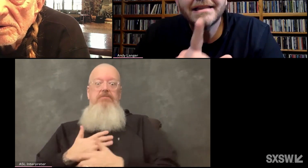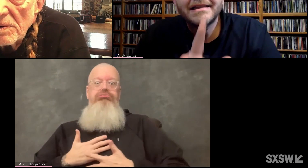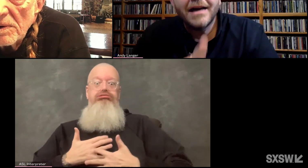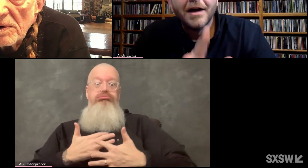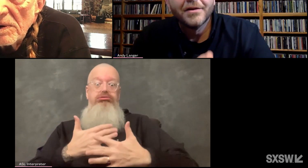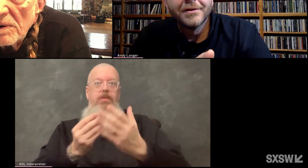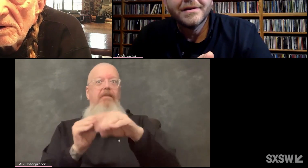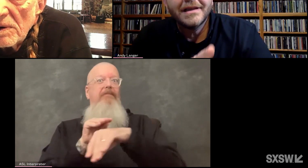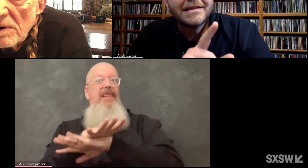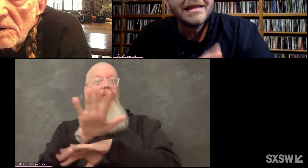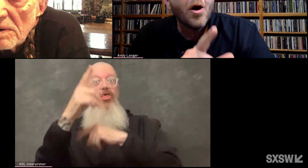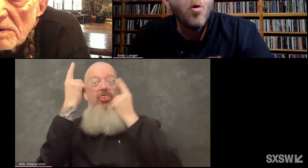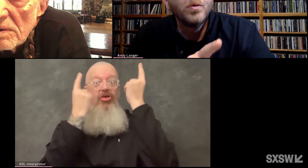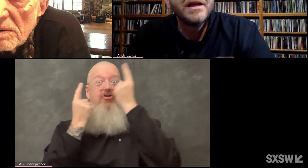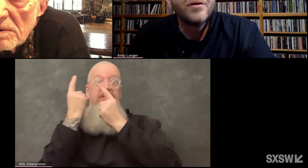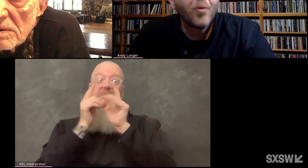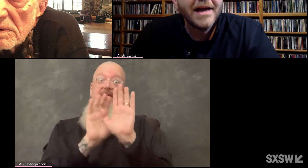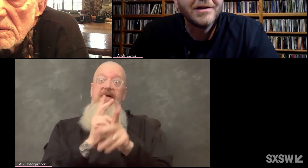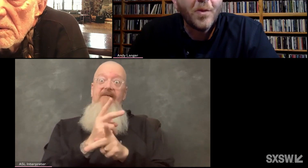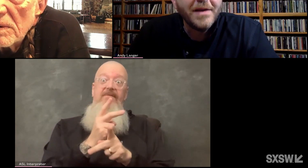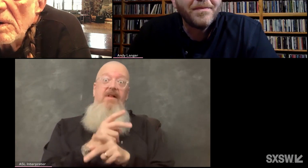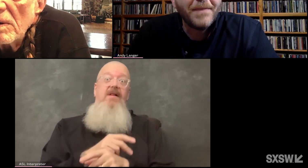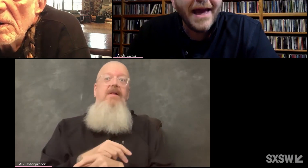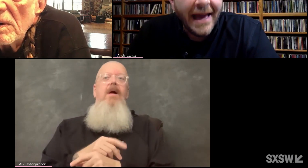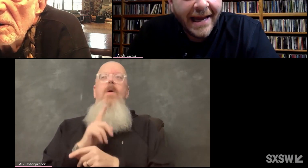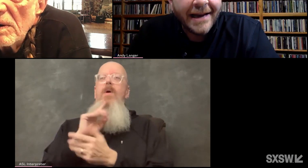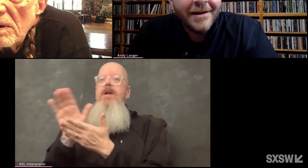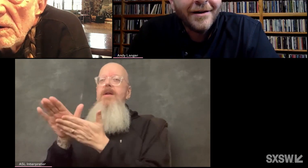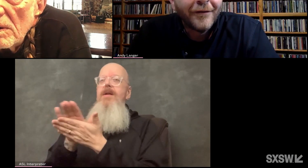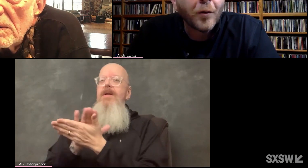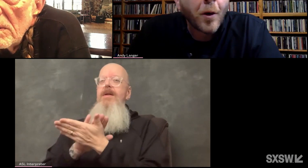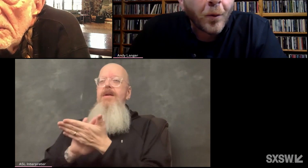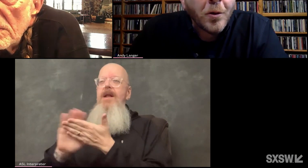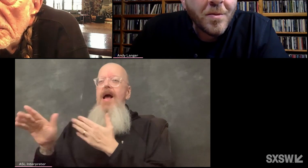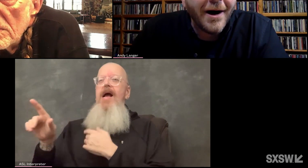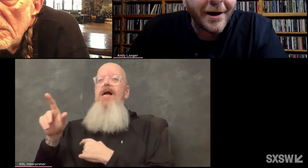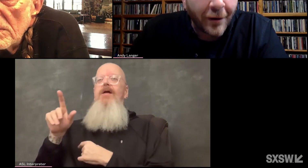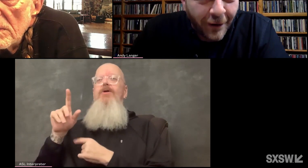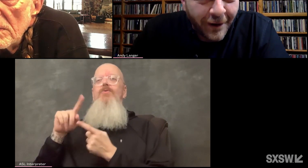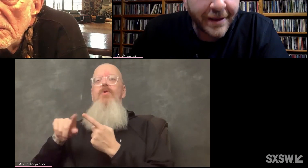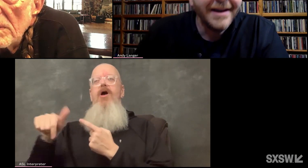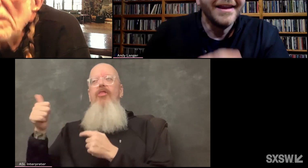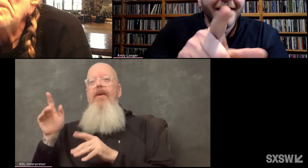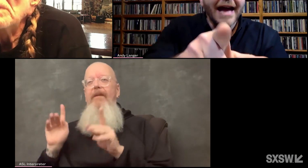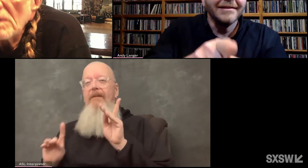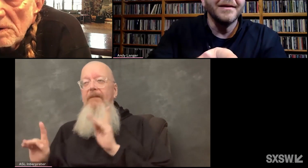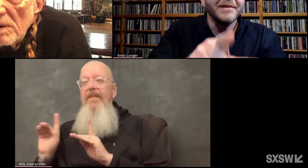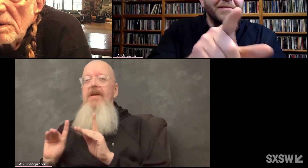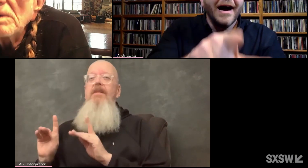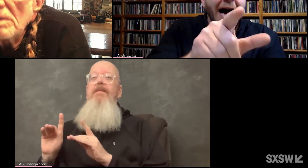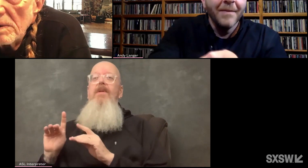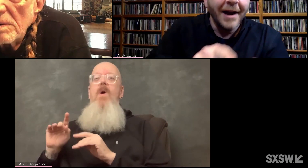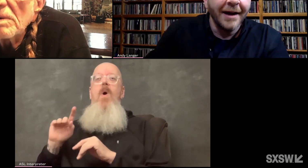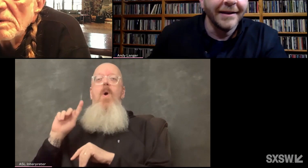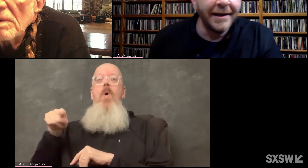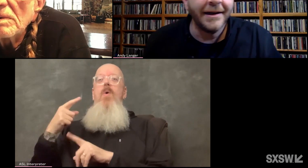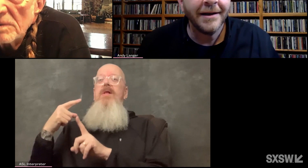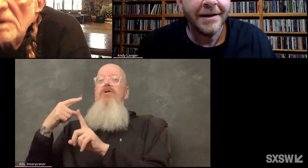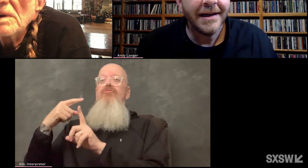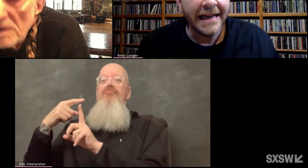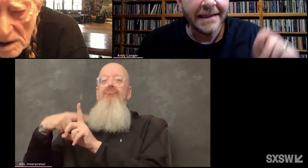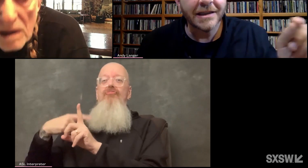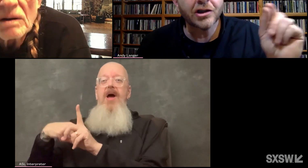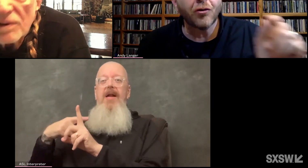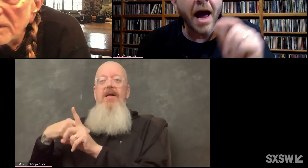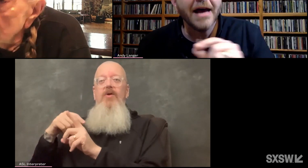Kindness to others is the only rent we pay for our room on earth. That's something Muhammad Ali